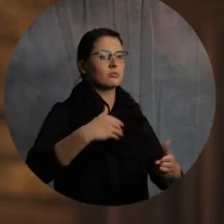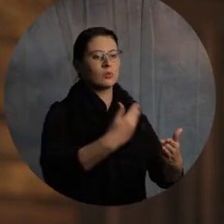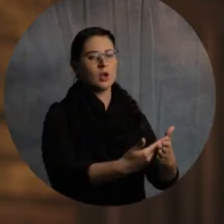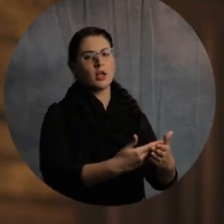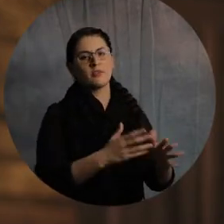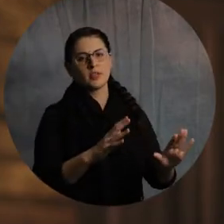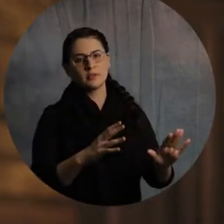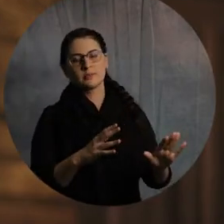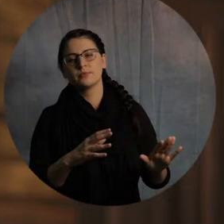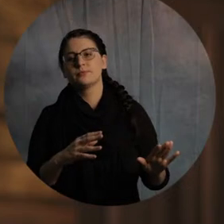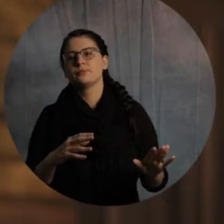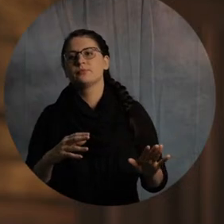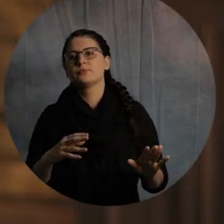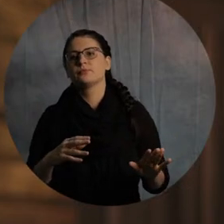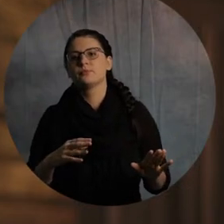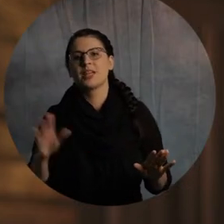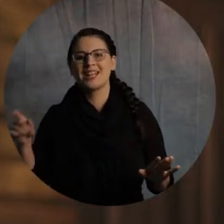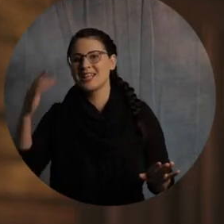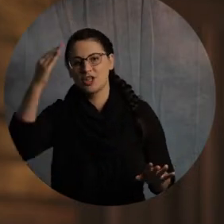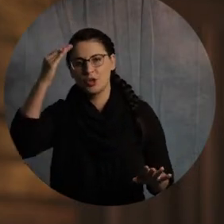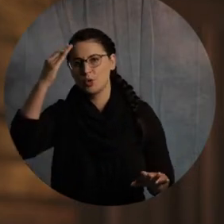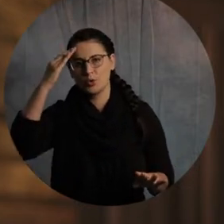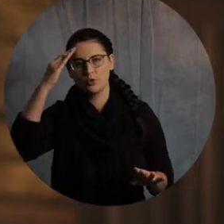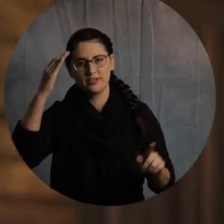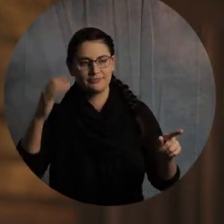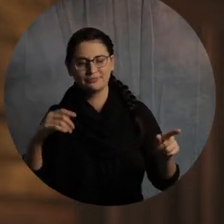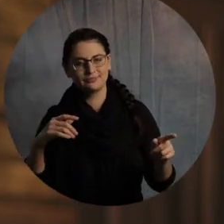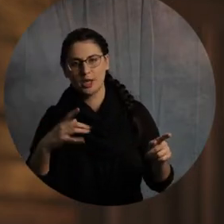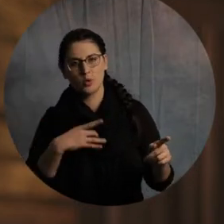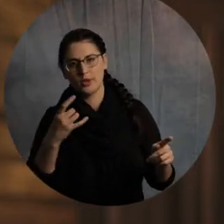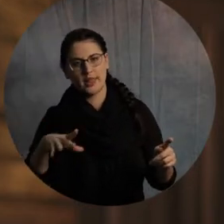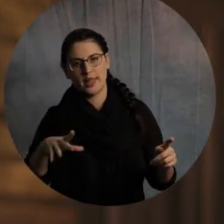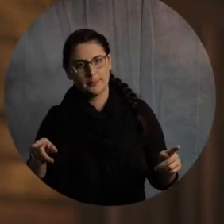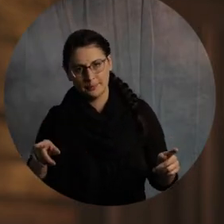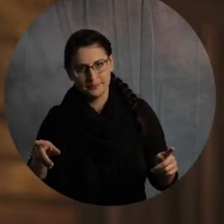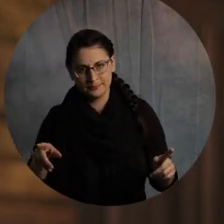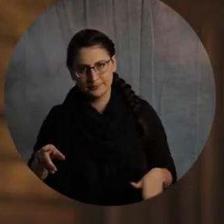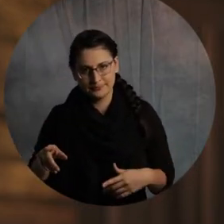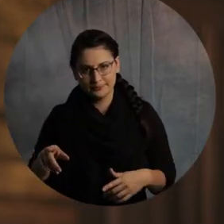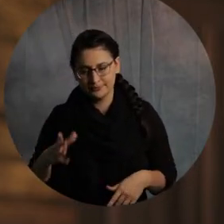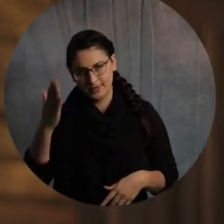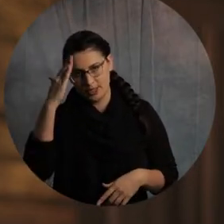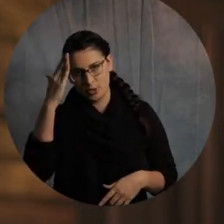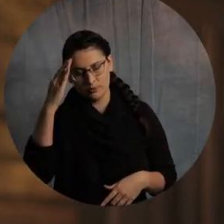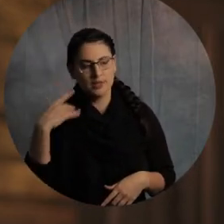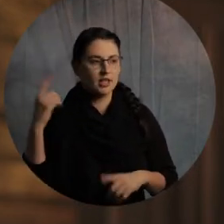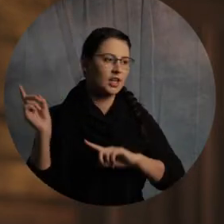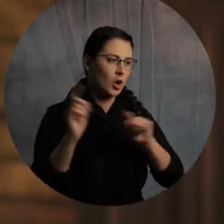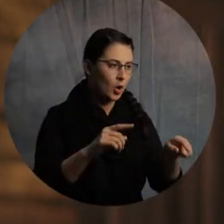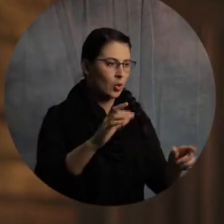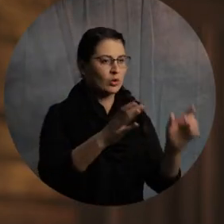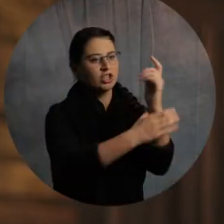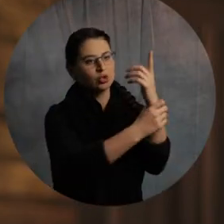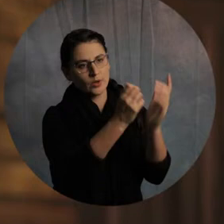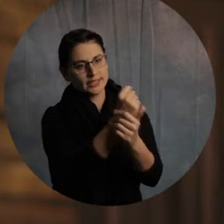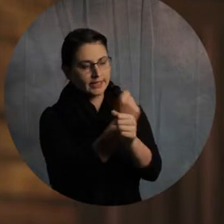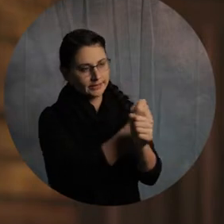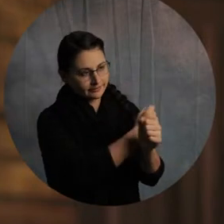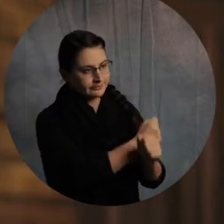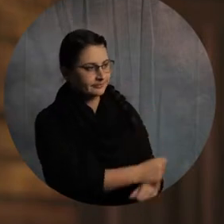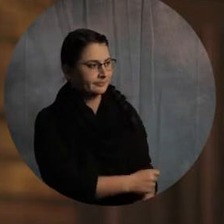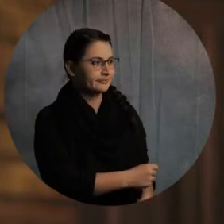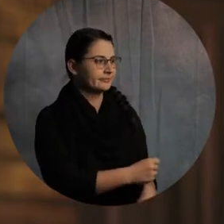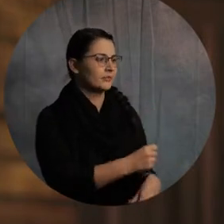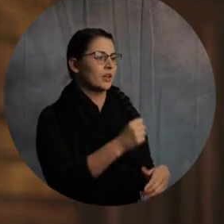when I get to Jerusalem, they really don't like me there. This is going to get really ugly, all right? So he gets arrested, and this